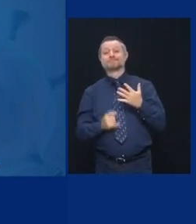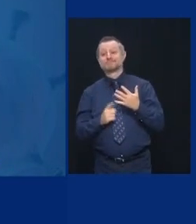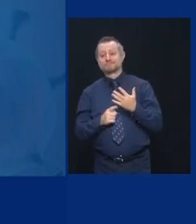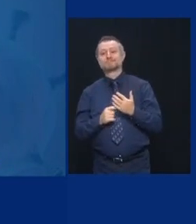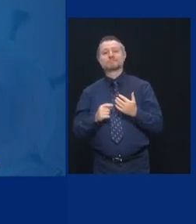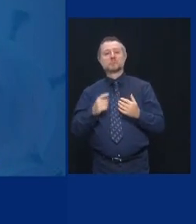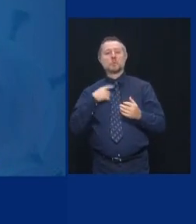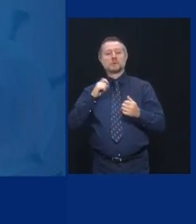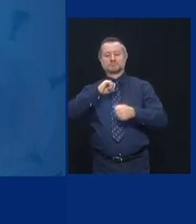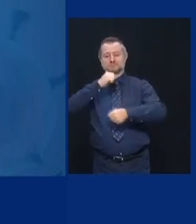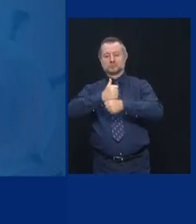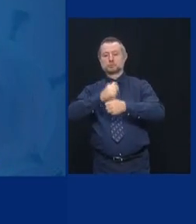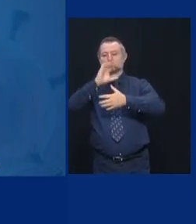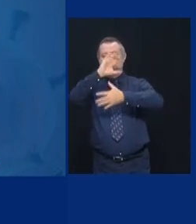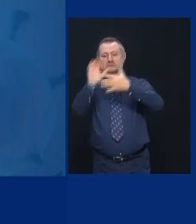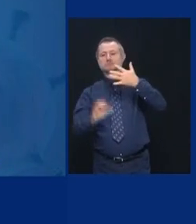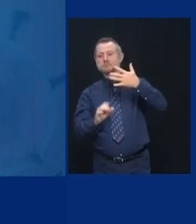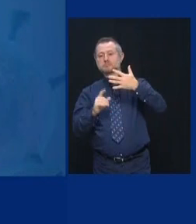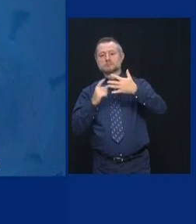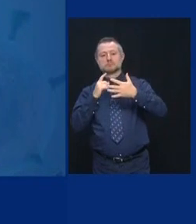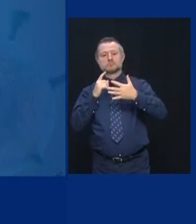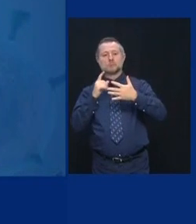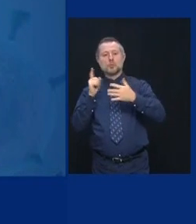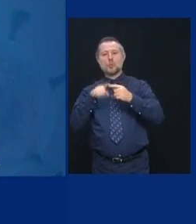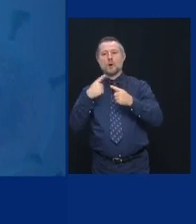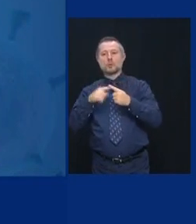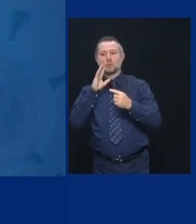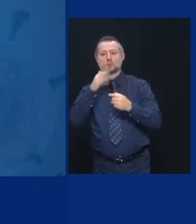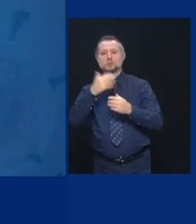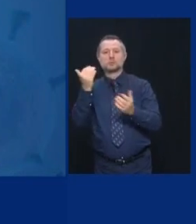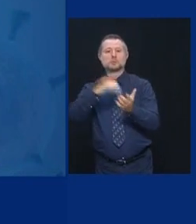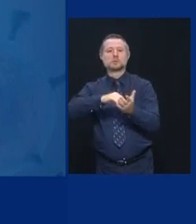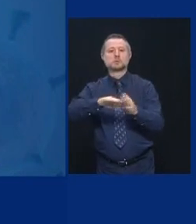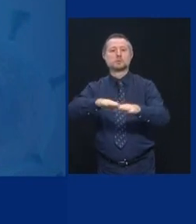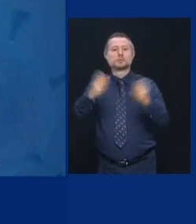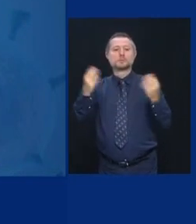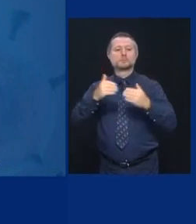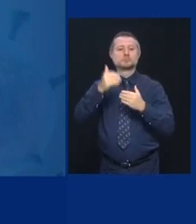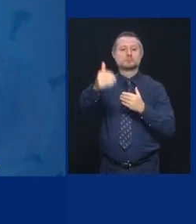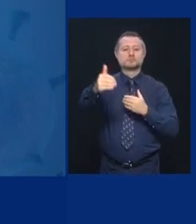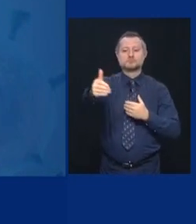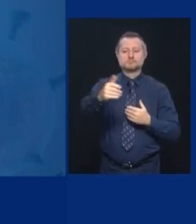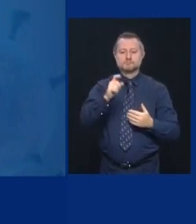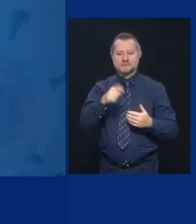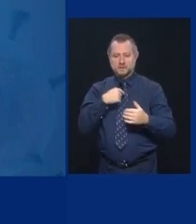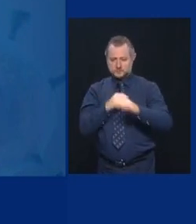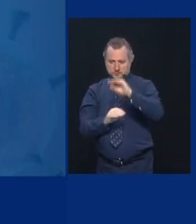for reopening. When do the areas reopen?